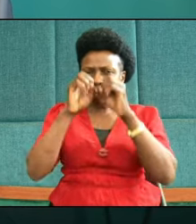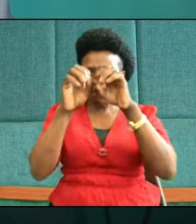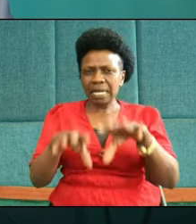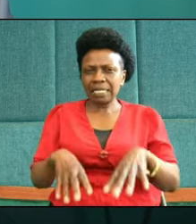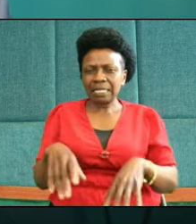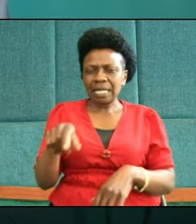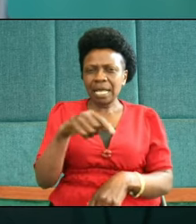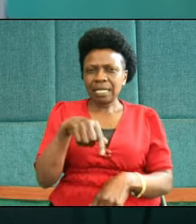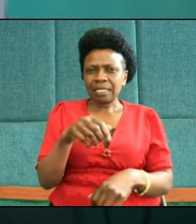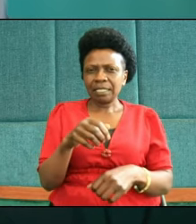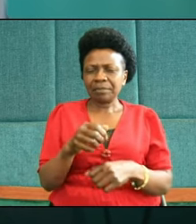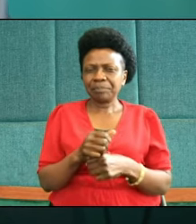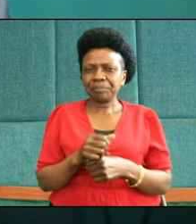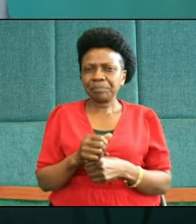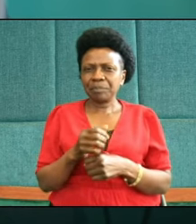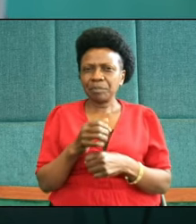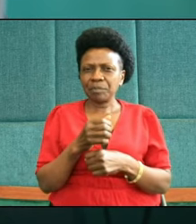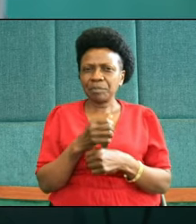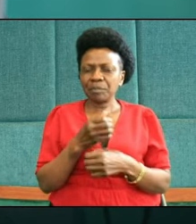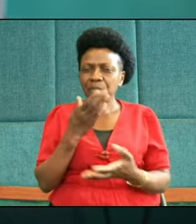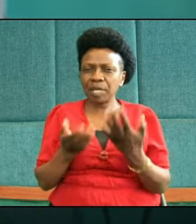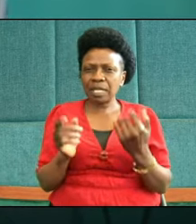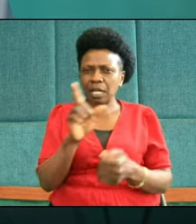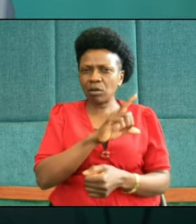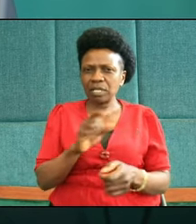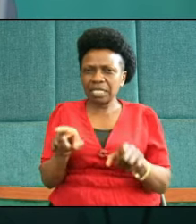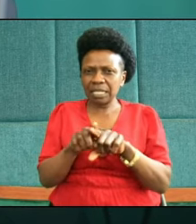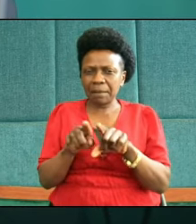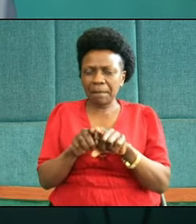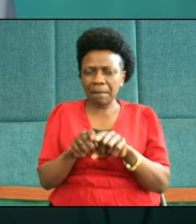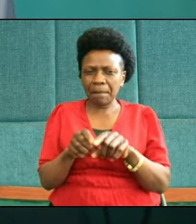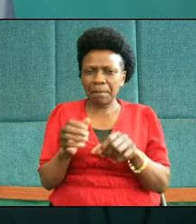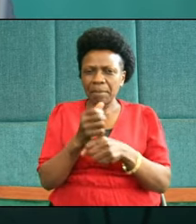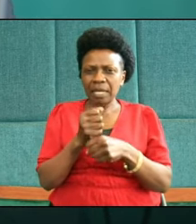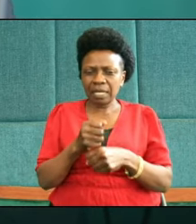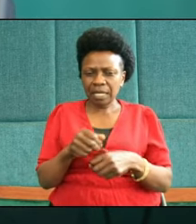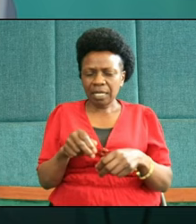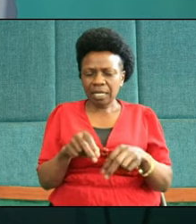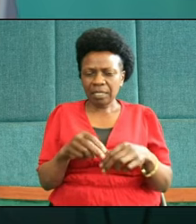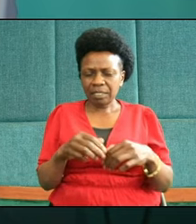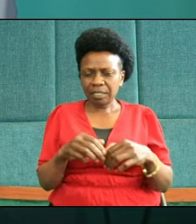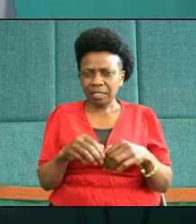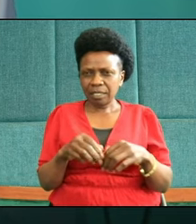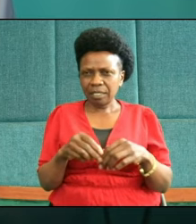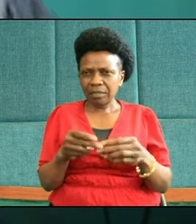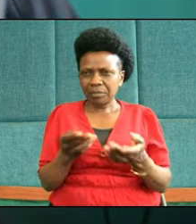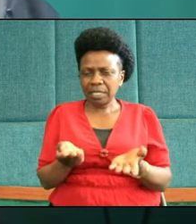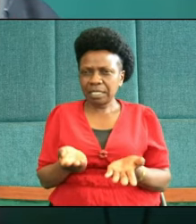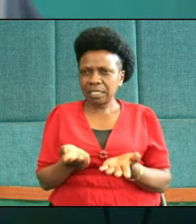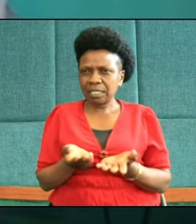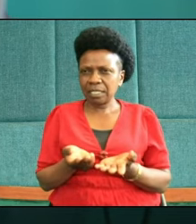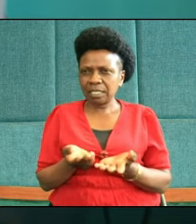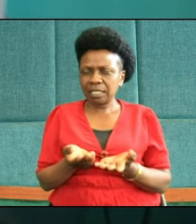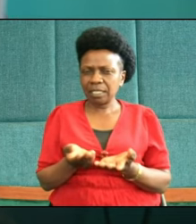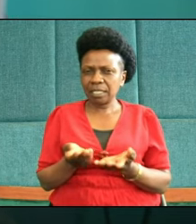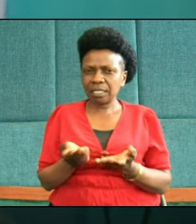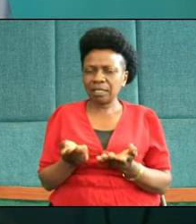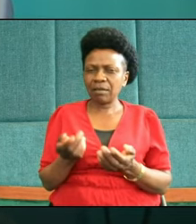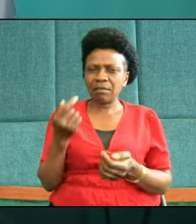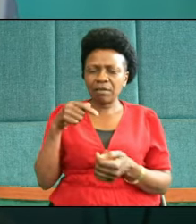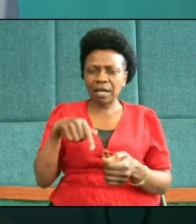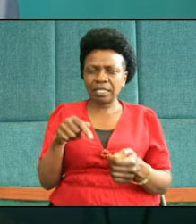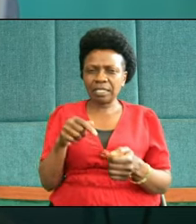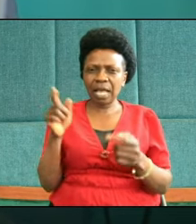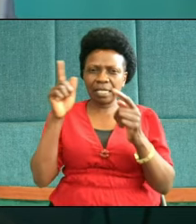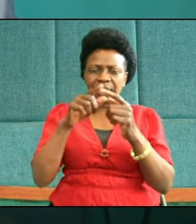us, may the Lord keep us, and may the Lord make his face shine upon us. Until then, we